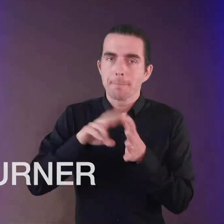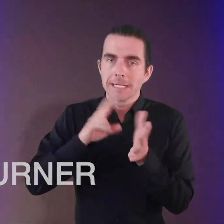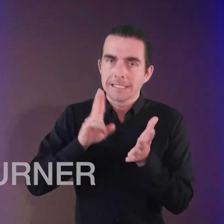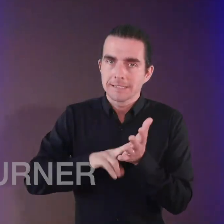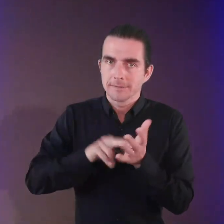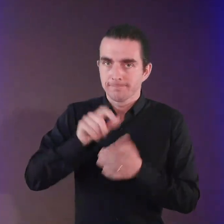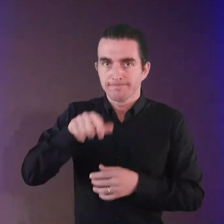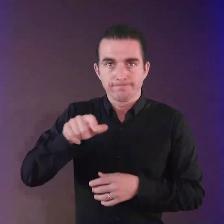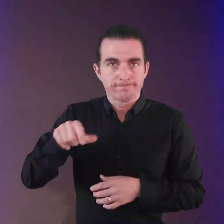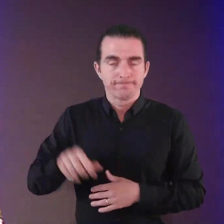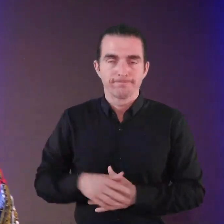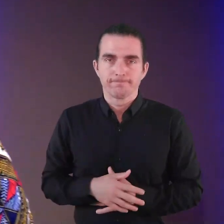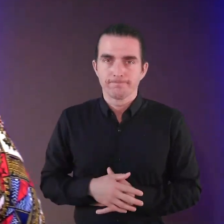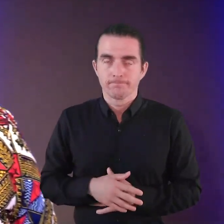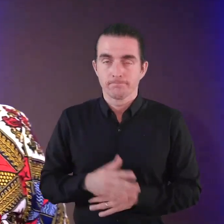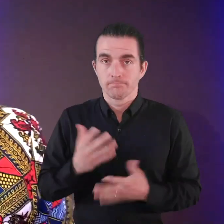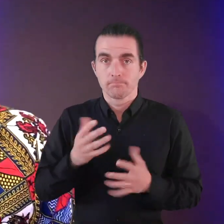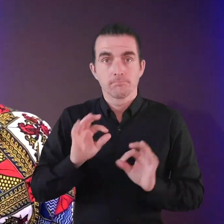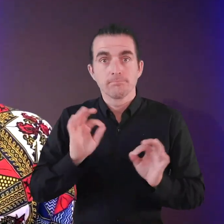students.